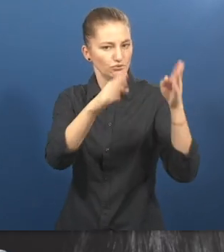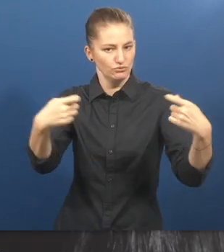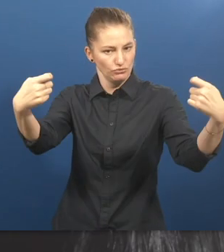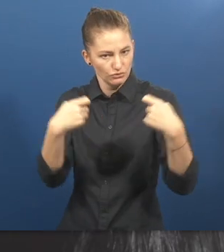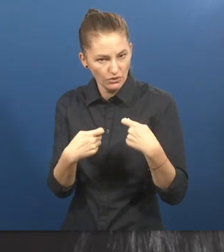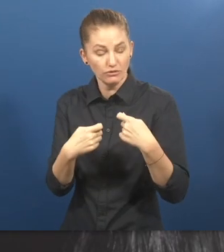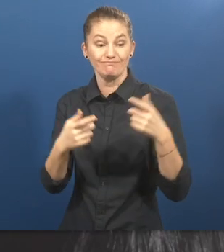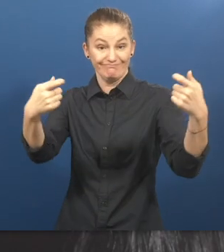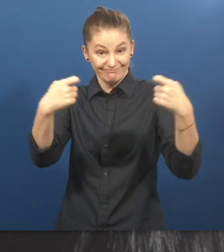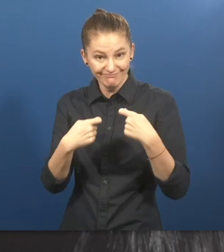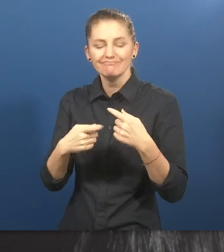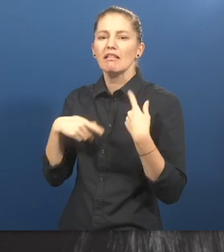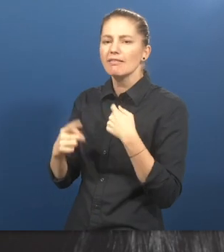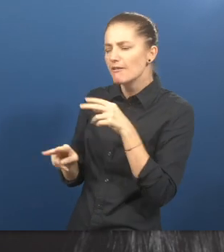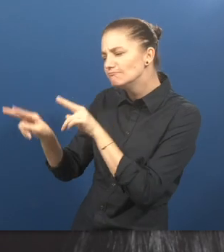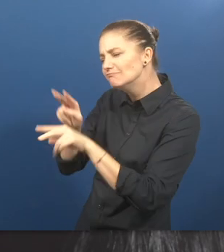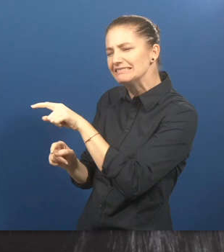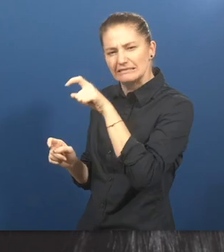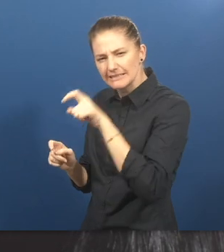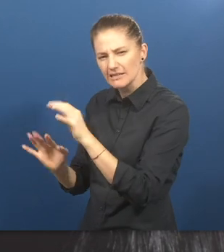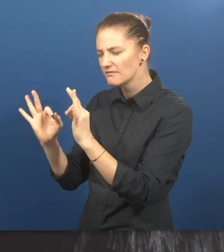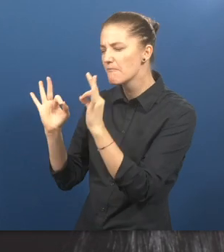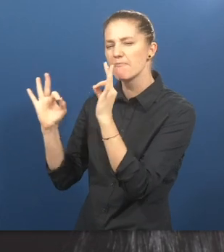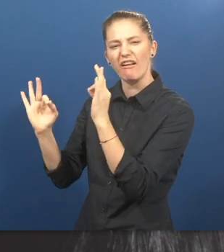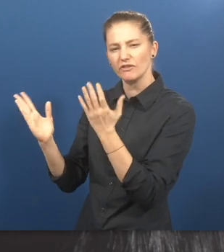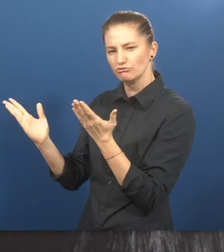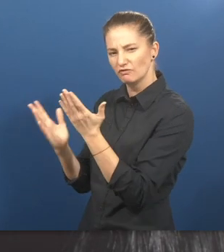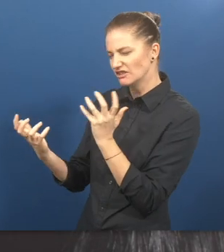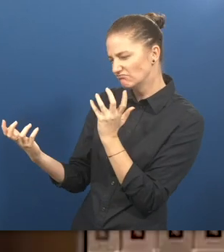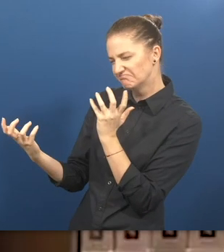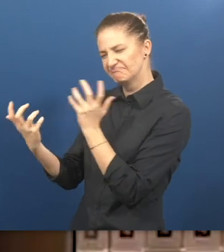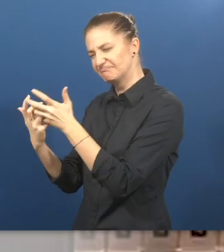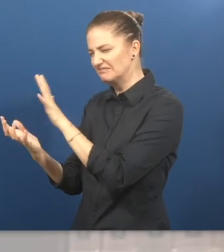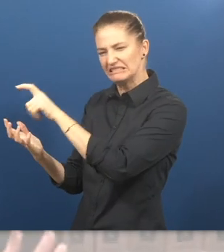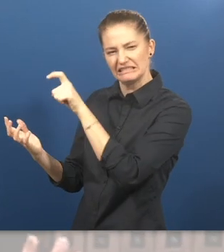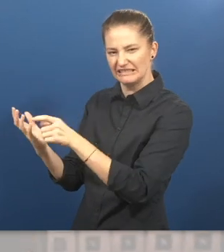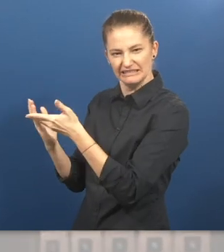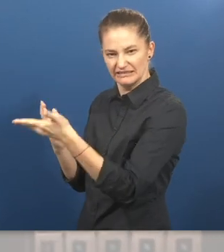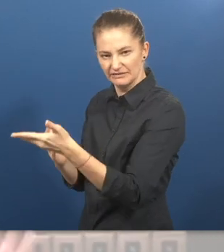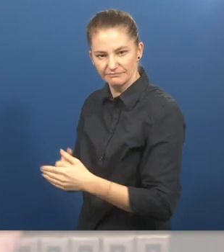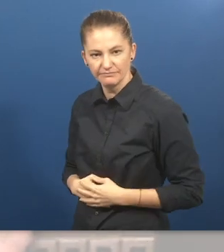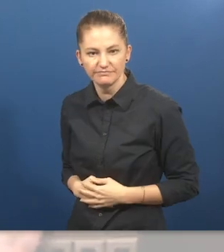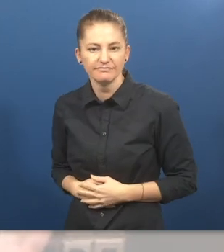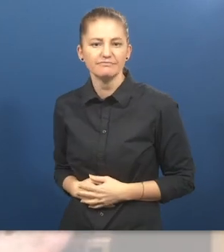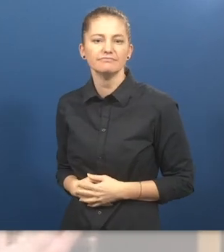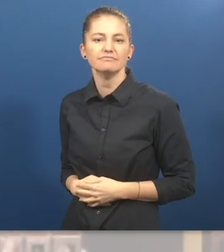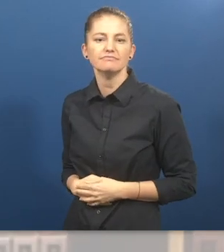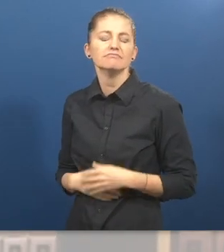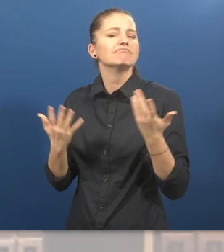consultancy services to the need of each institution we serve. What is next for professional inclusion?